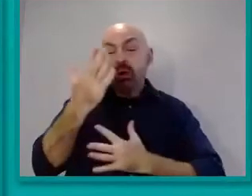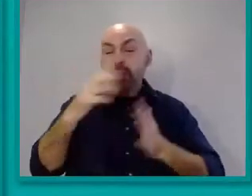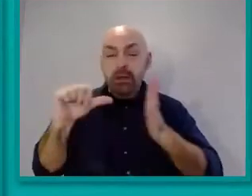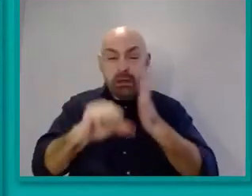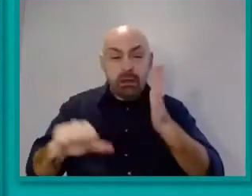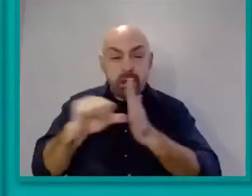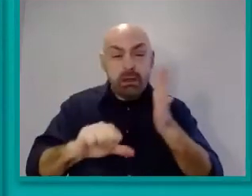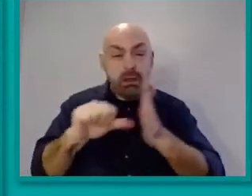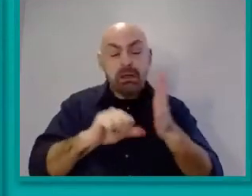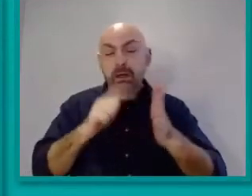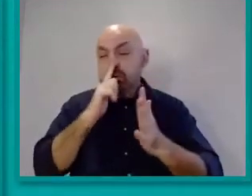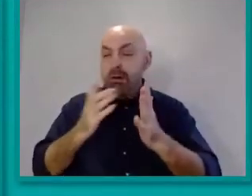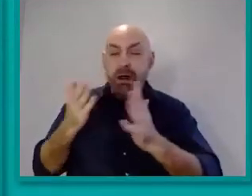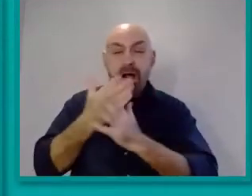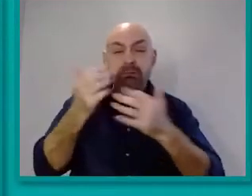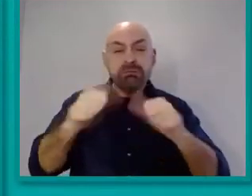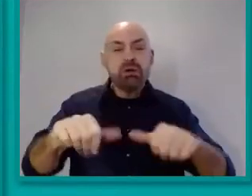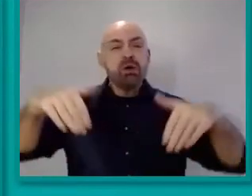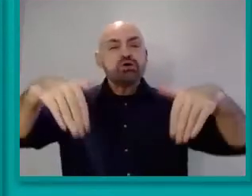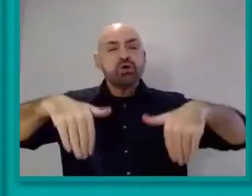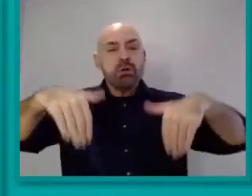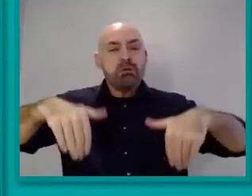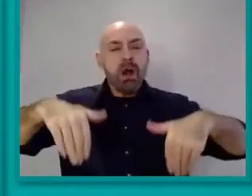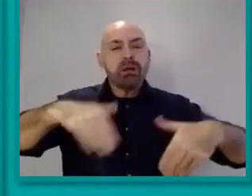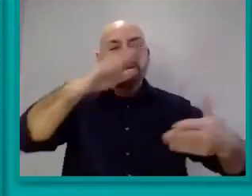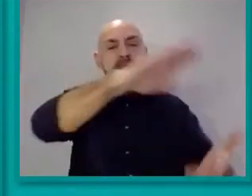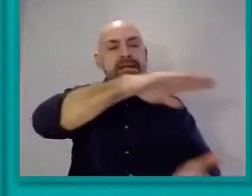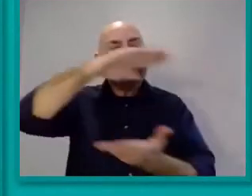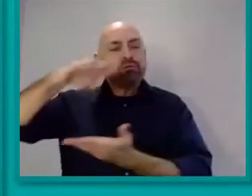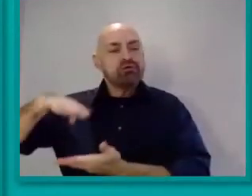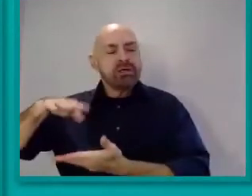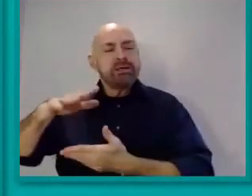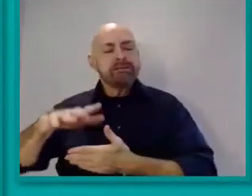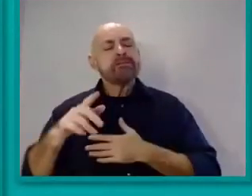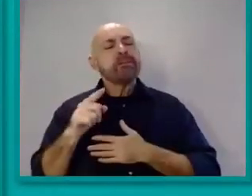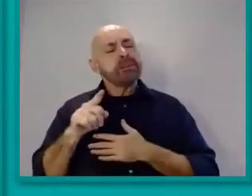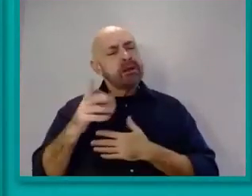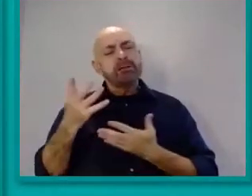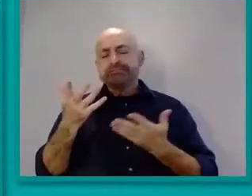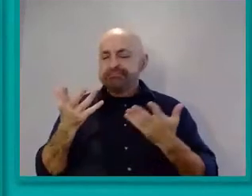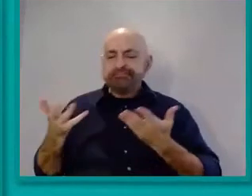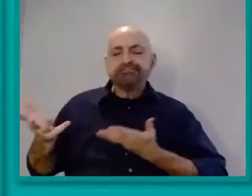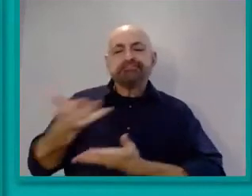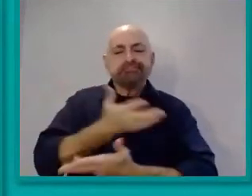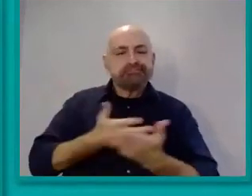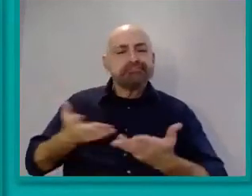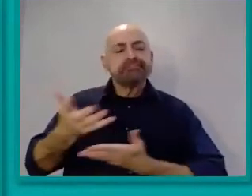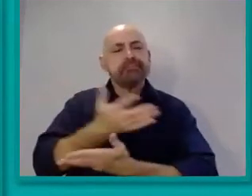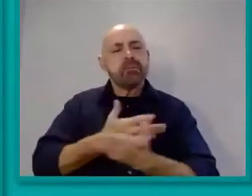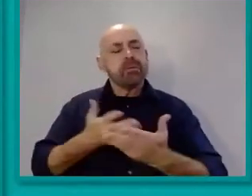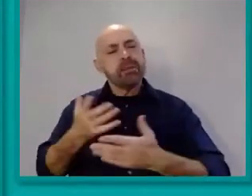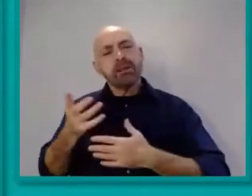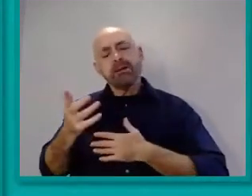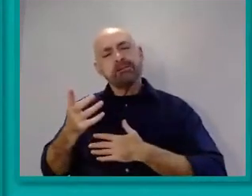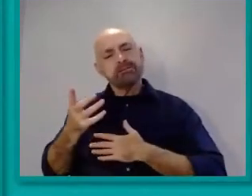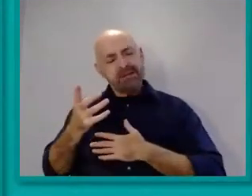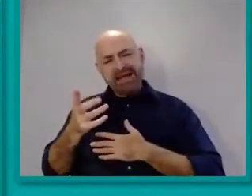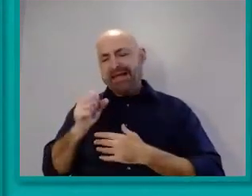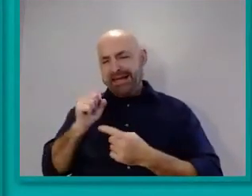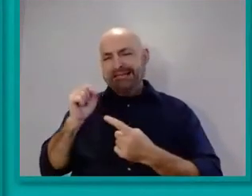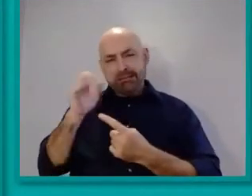accessing supermarket deliveries. And when discussing inward poverty, it is important it is important